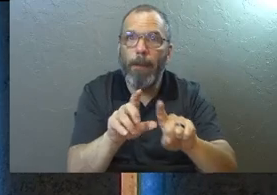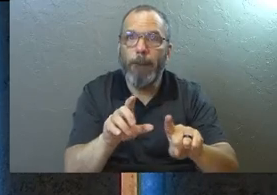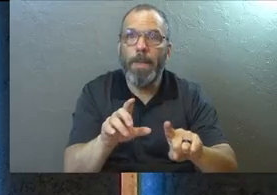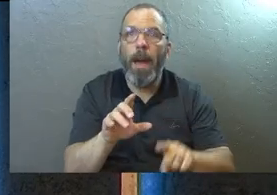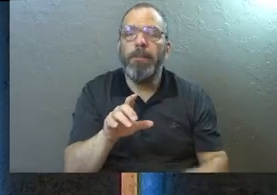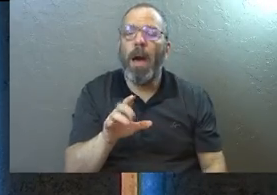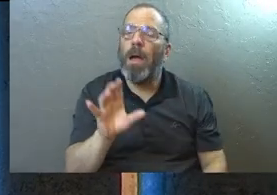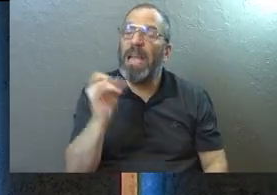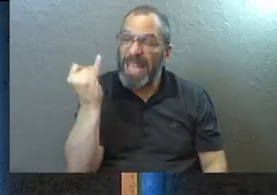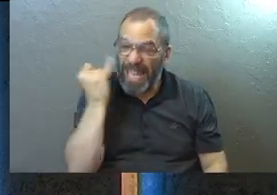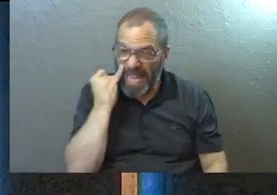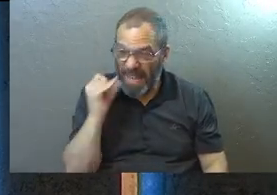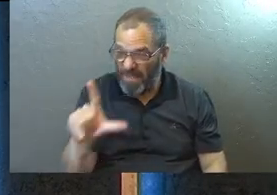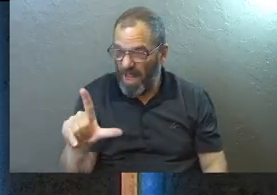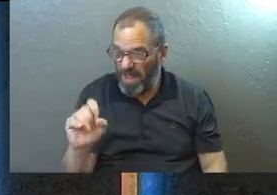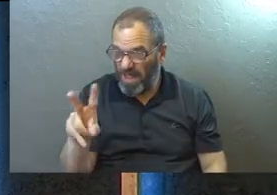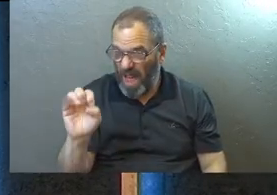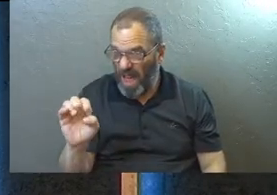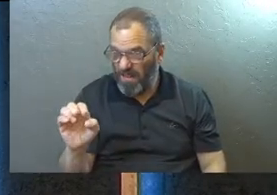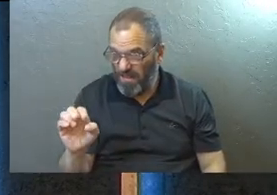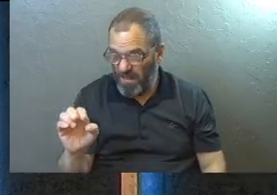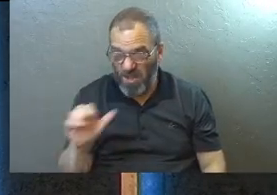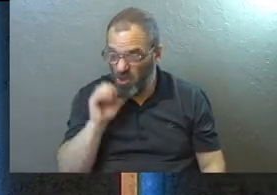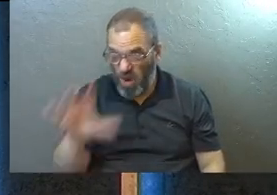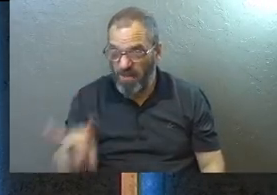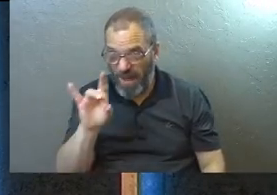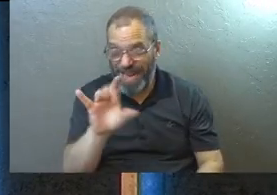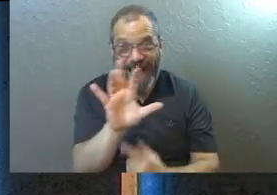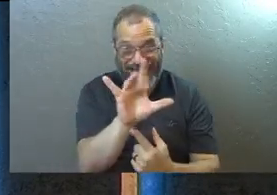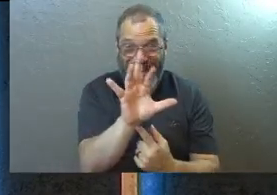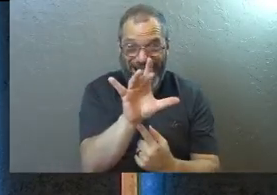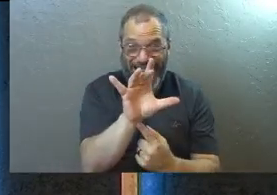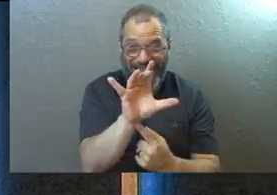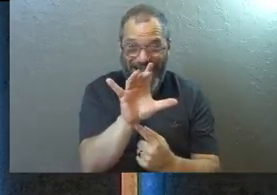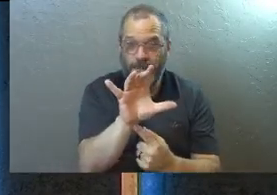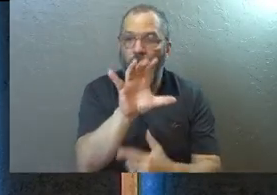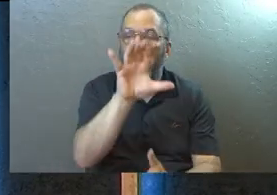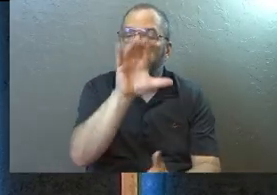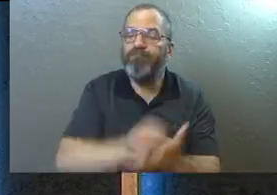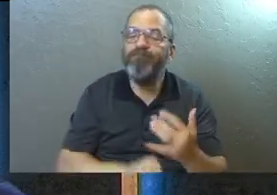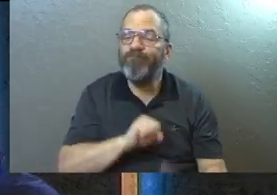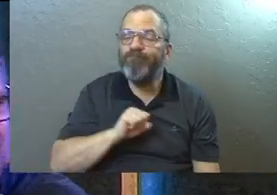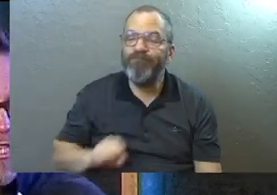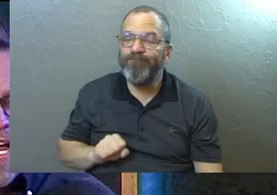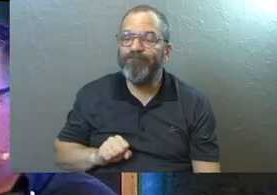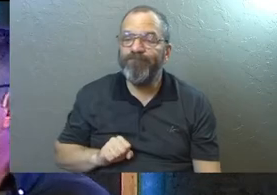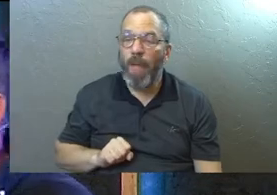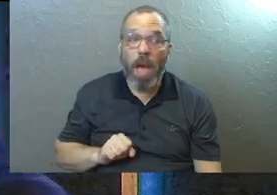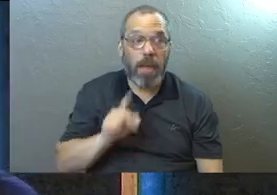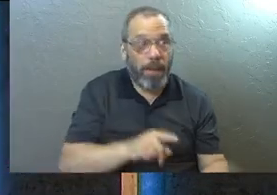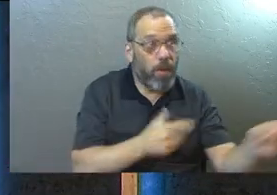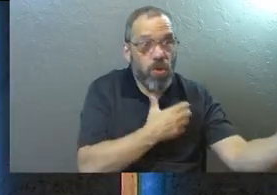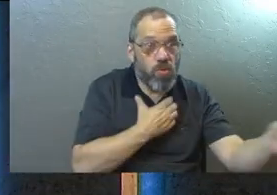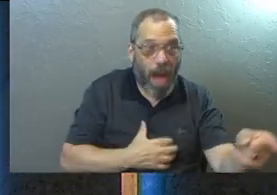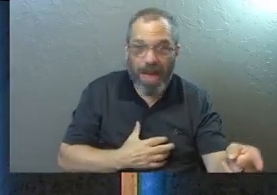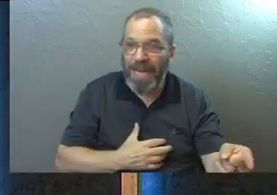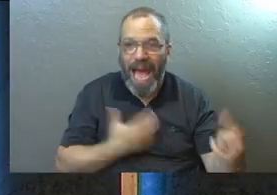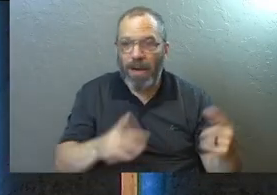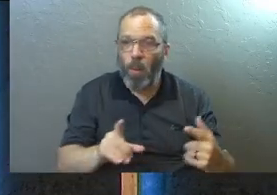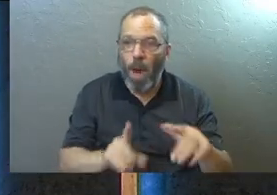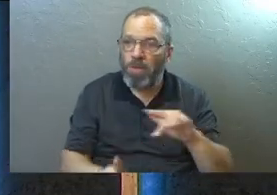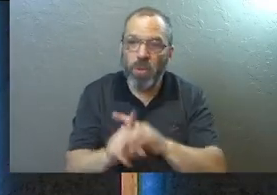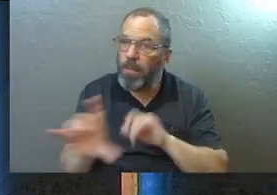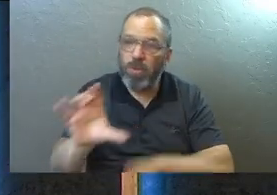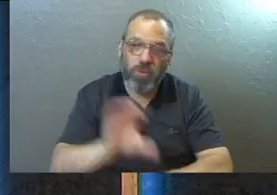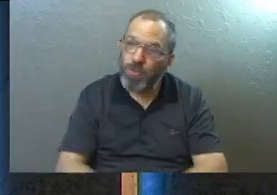But he's like, if you don't find your first love back, I'm going to remove your lampstand because the people that are actually hungry and thirsty, I don't want them